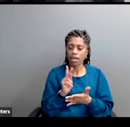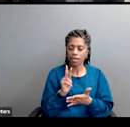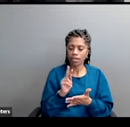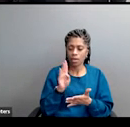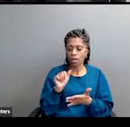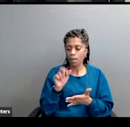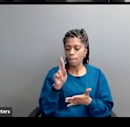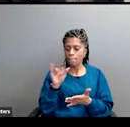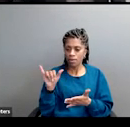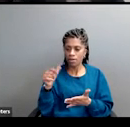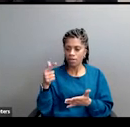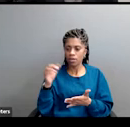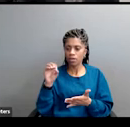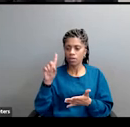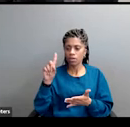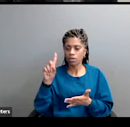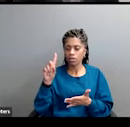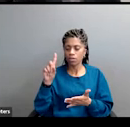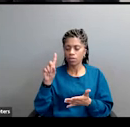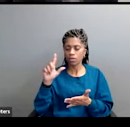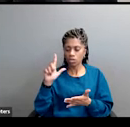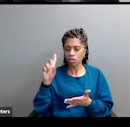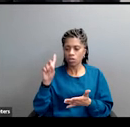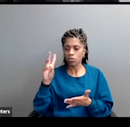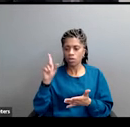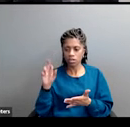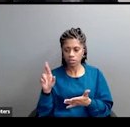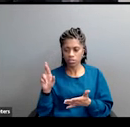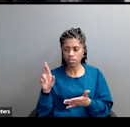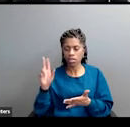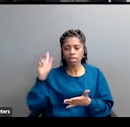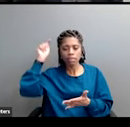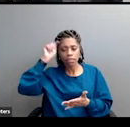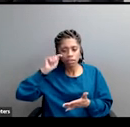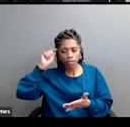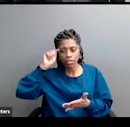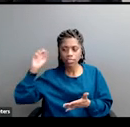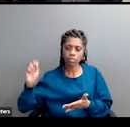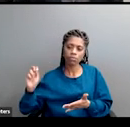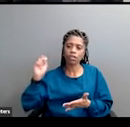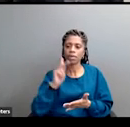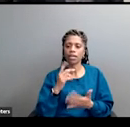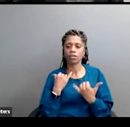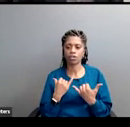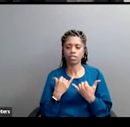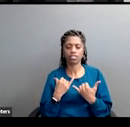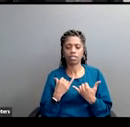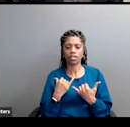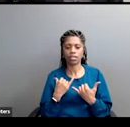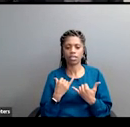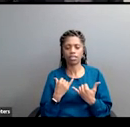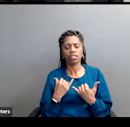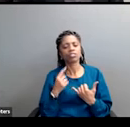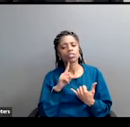Why are these sort of economic reactionary think tank supporting Chris Ruffo? Because they know,